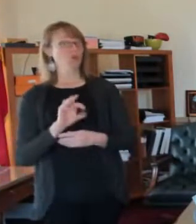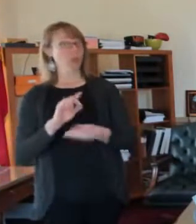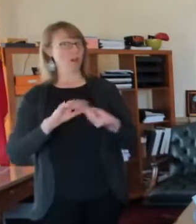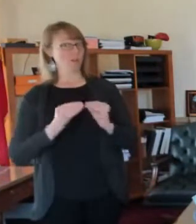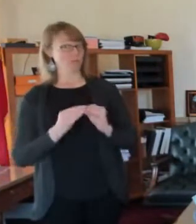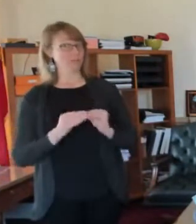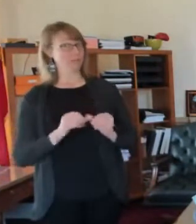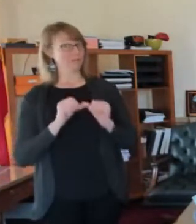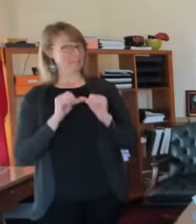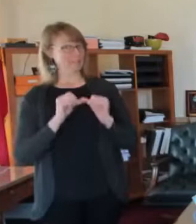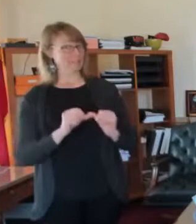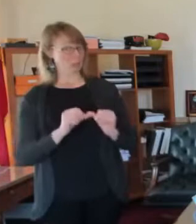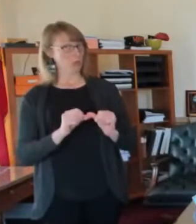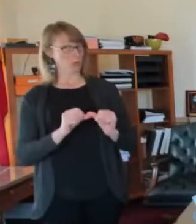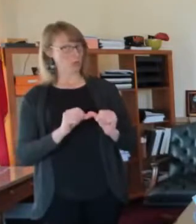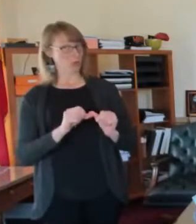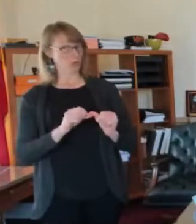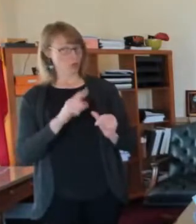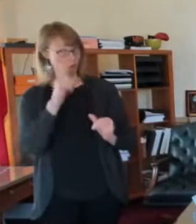good. Um,